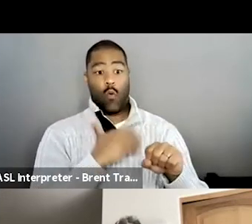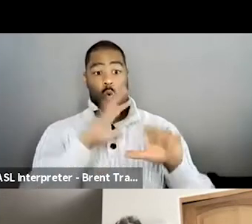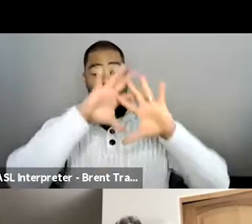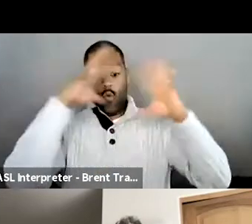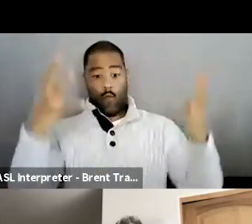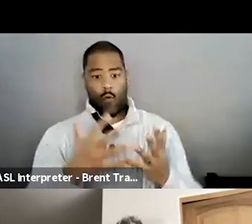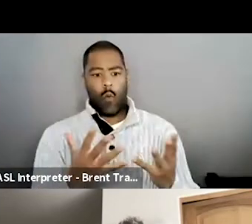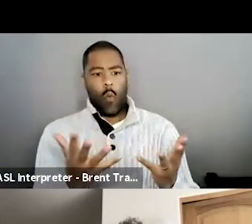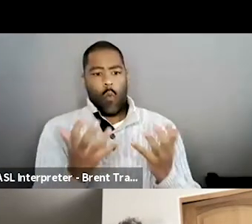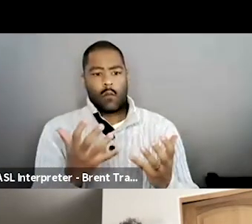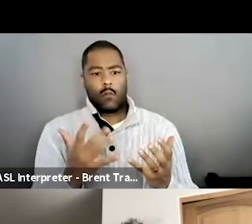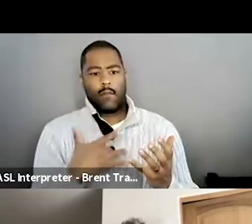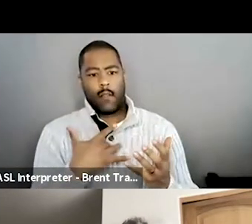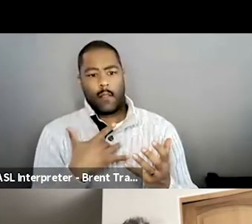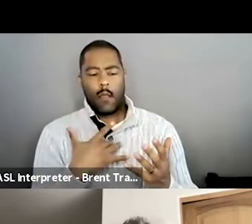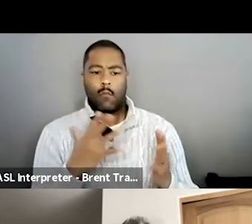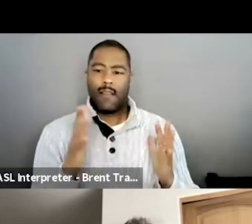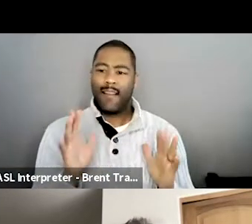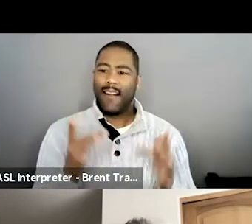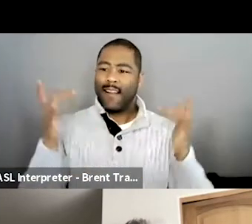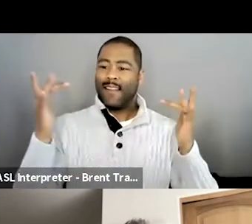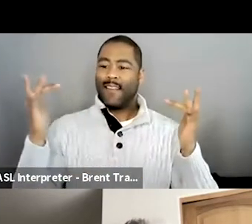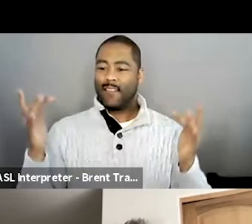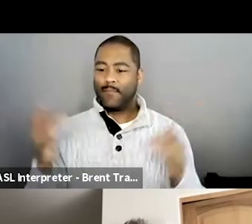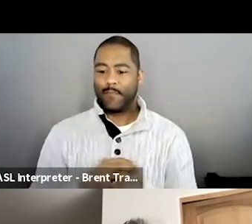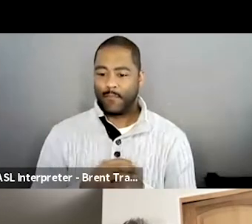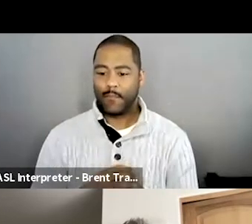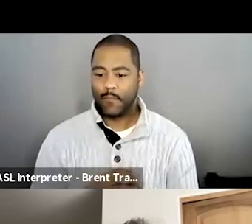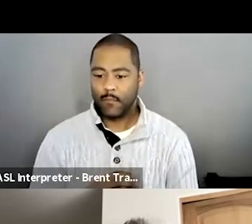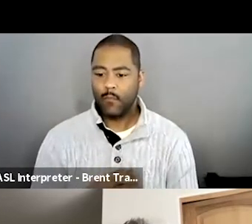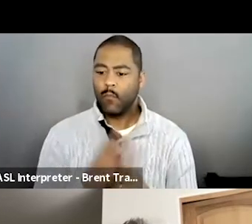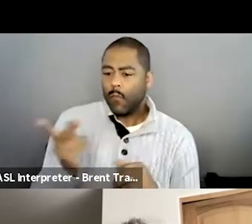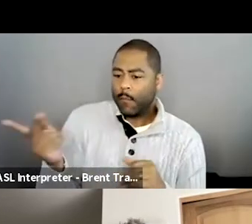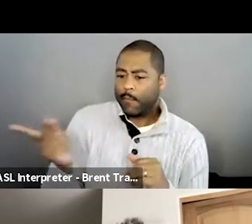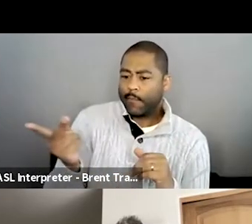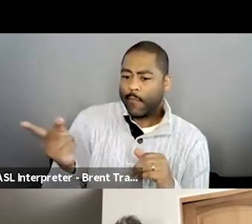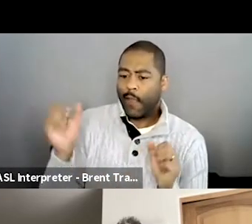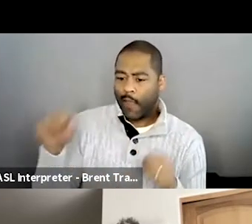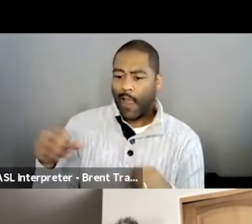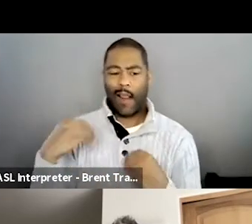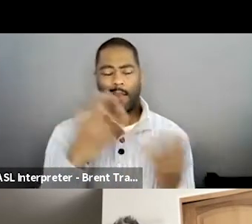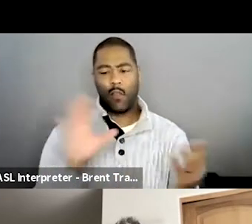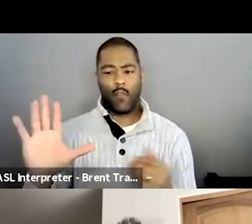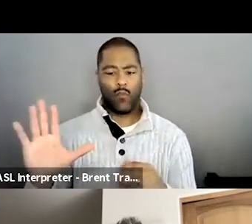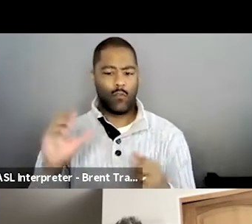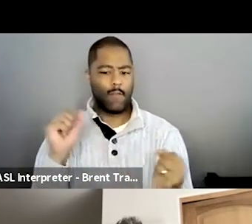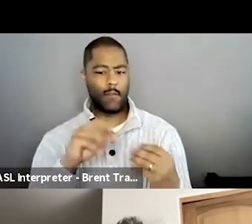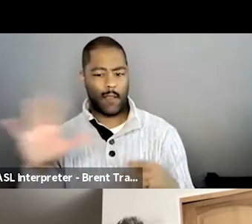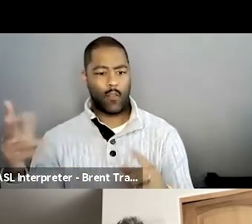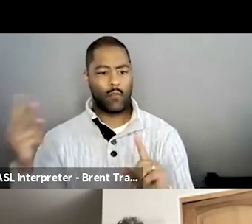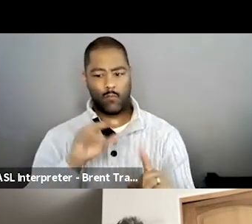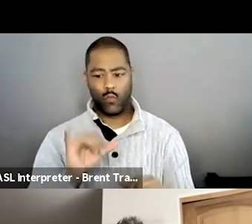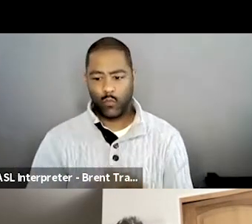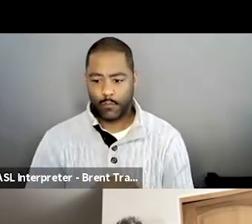their notes such as I would give notes, but it's nothing to where is catastrophe in the household. It's just something we brush over every